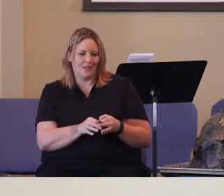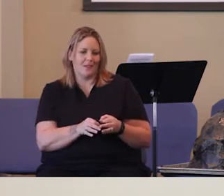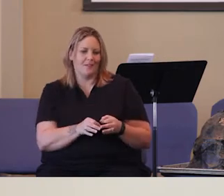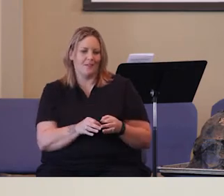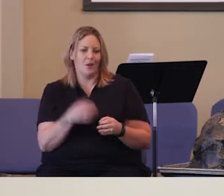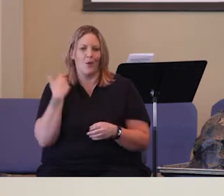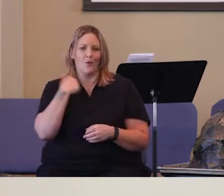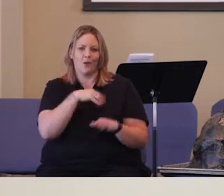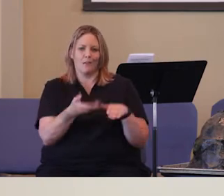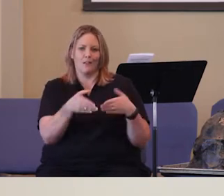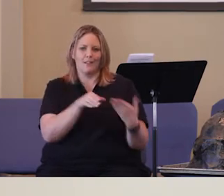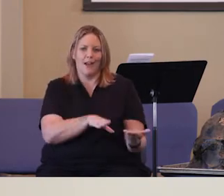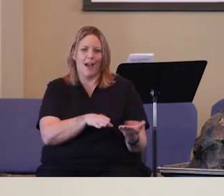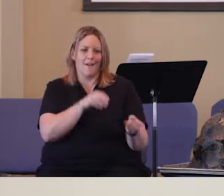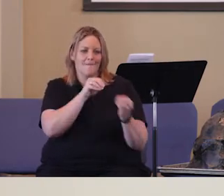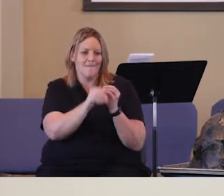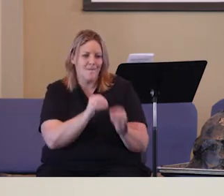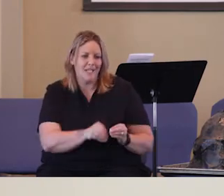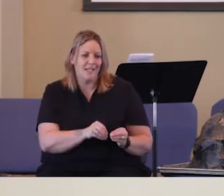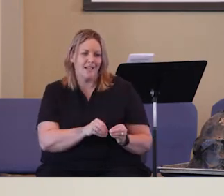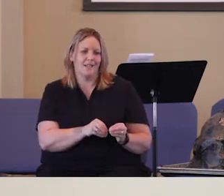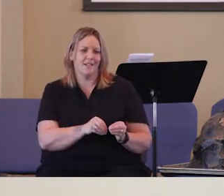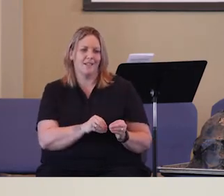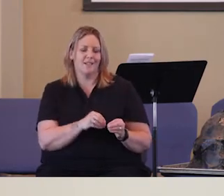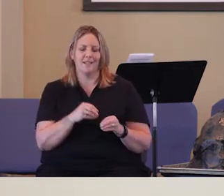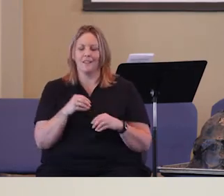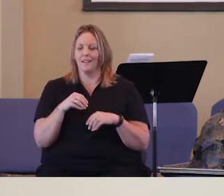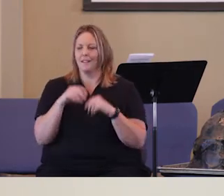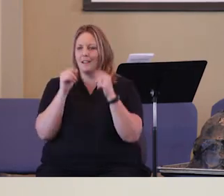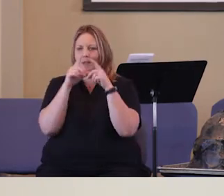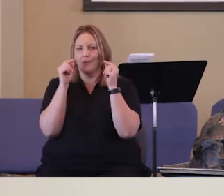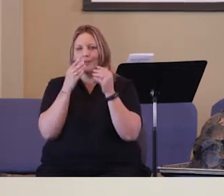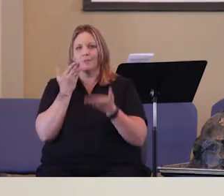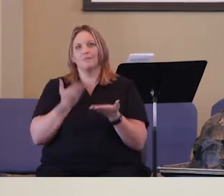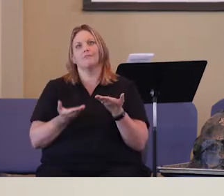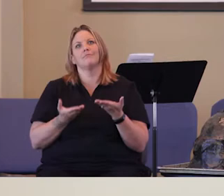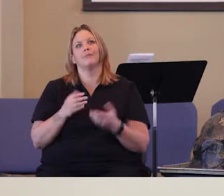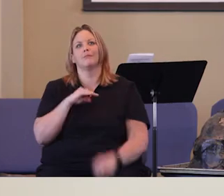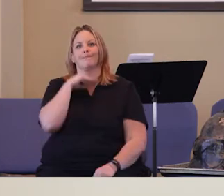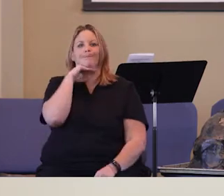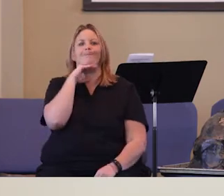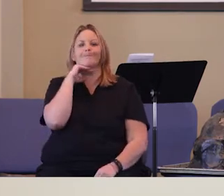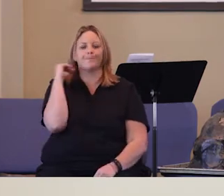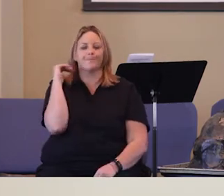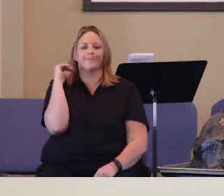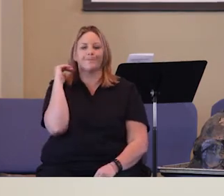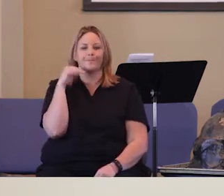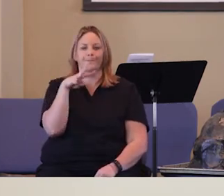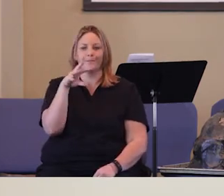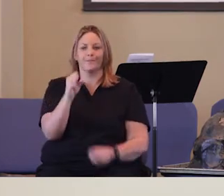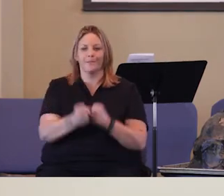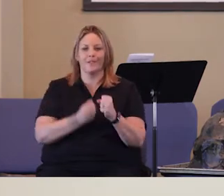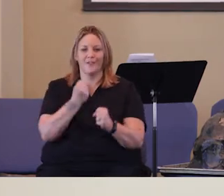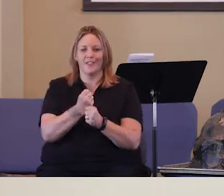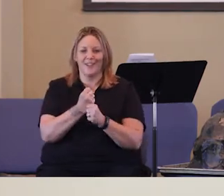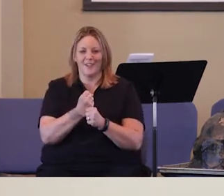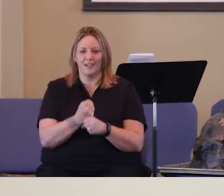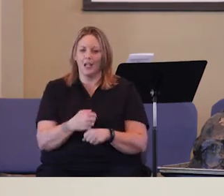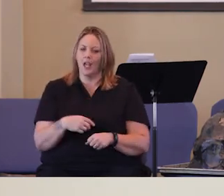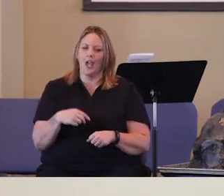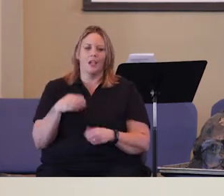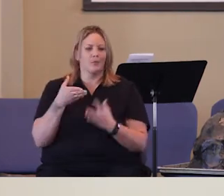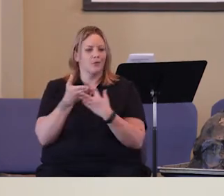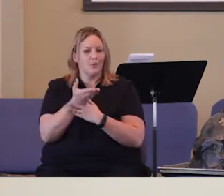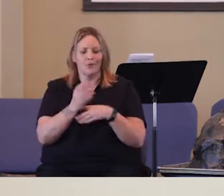fix it for us. We're going to die out here. Fix it. And Moses was probably up to here with them after 40